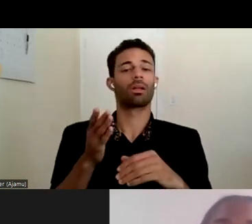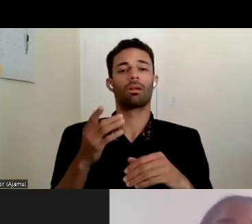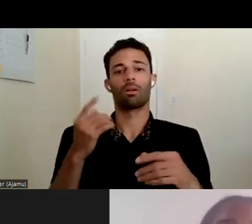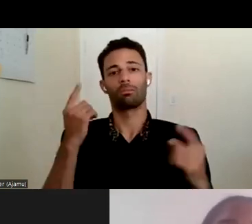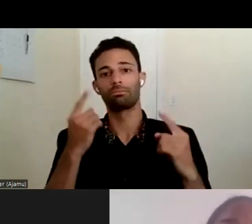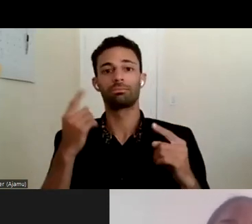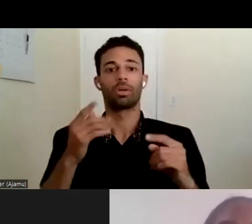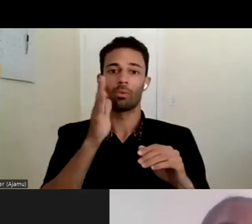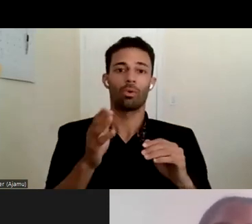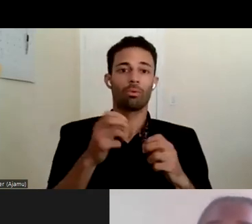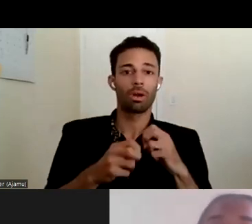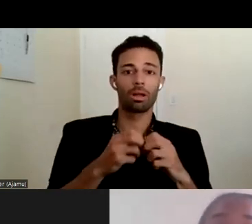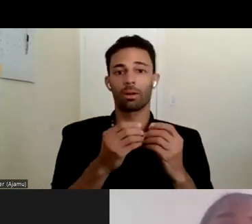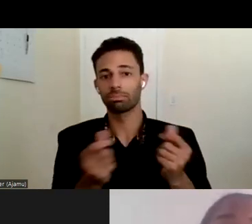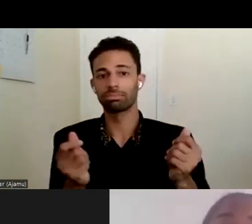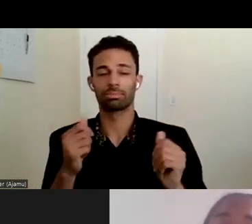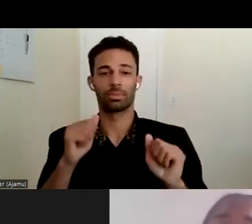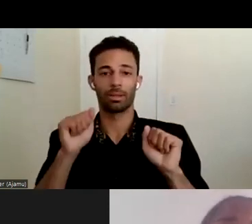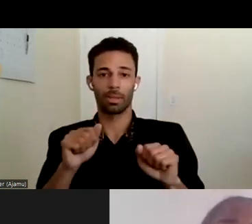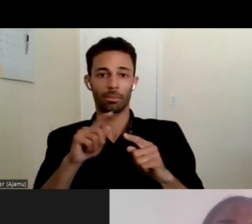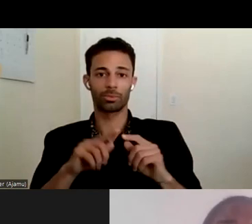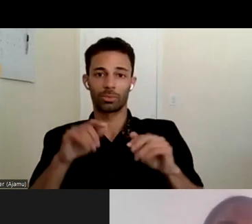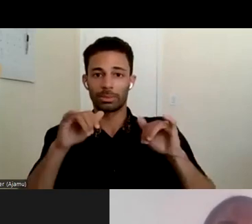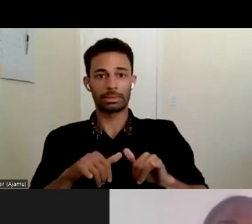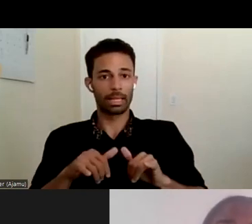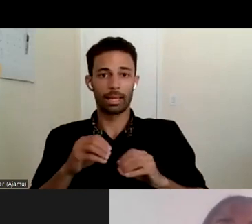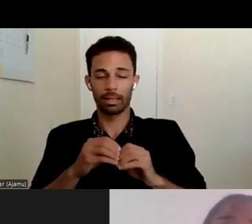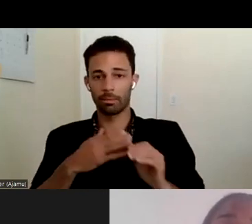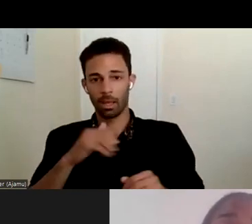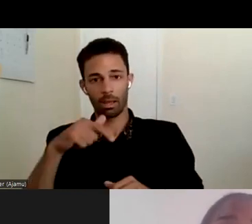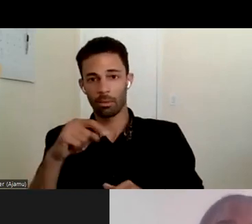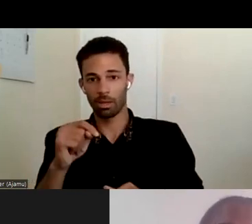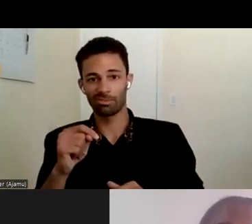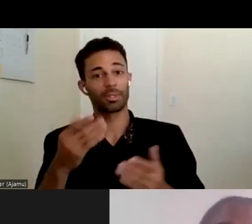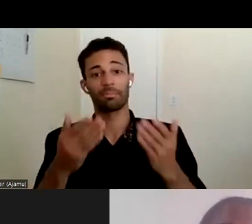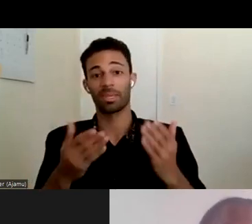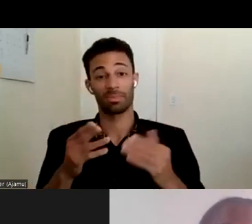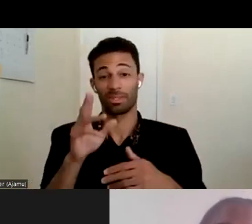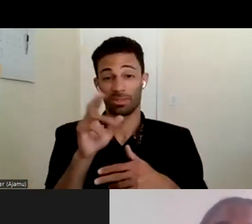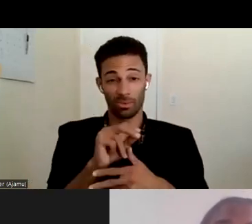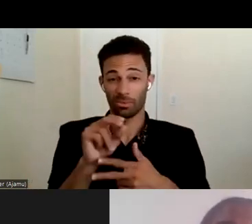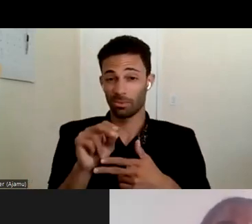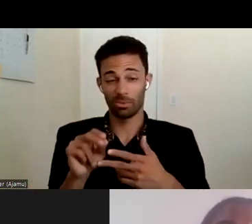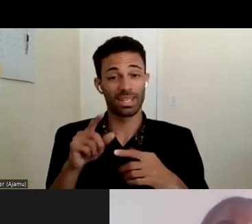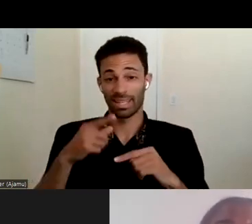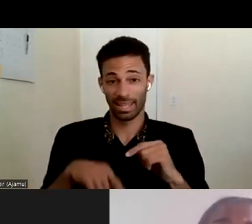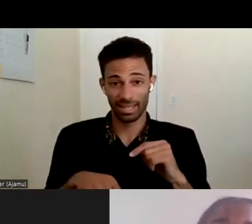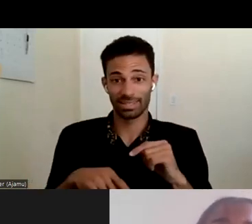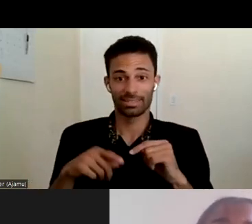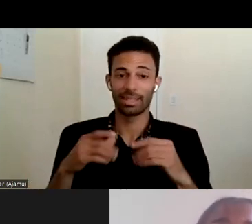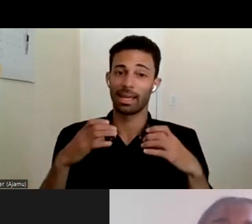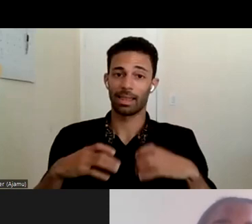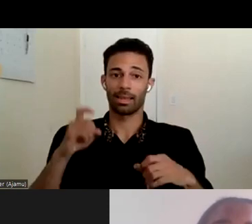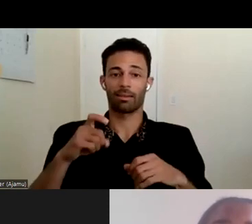able to fix all my problems I'm going to be able to stay in my unit those things might not be true. So you know making sure that clients understand that